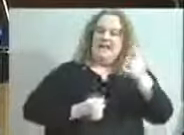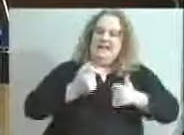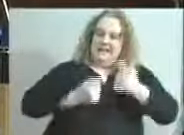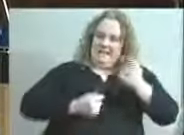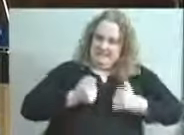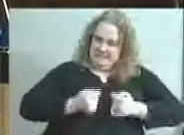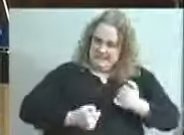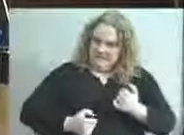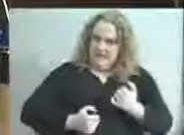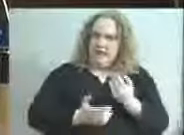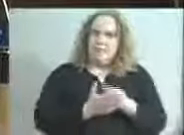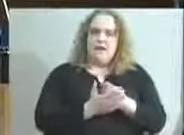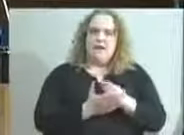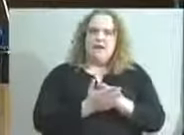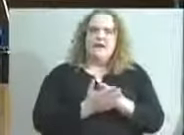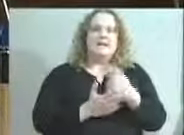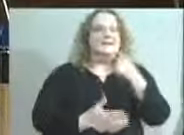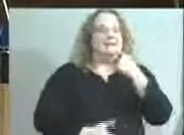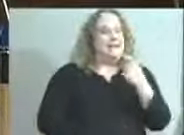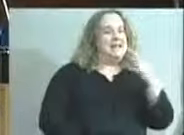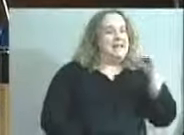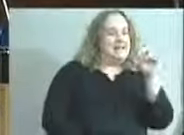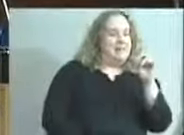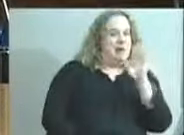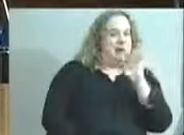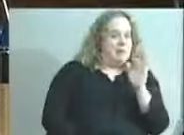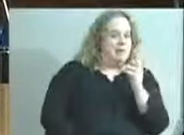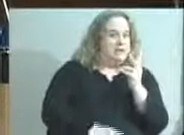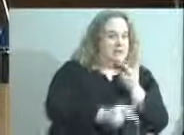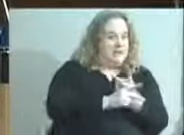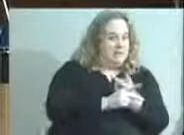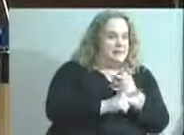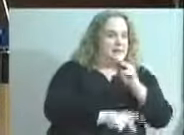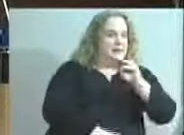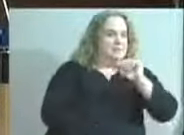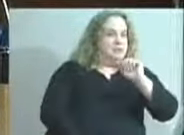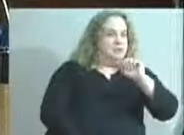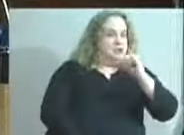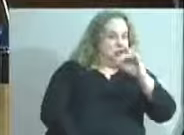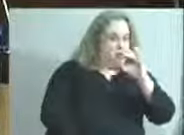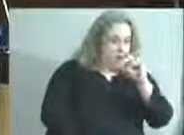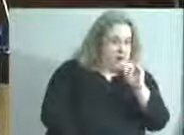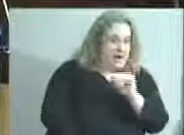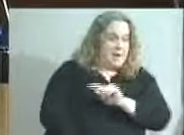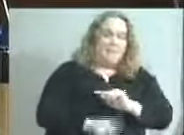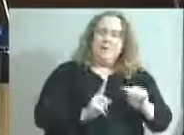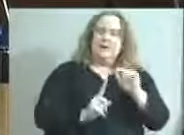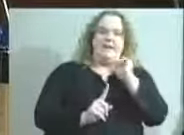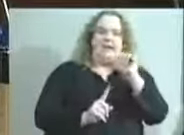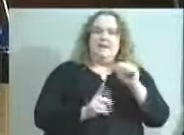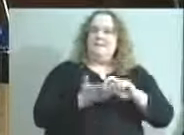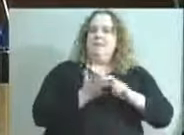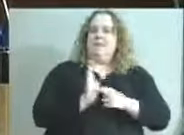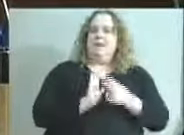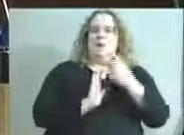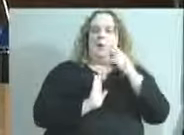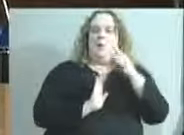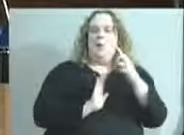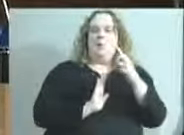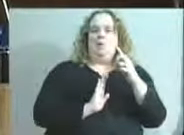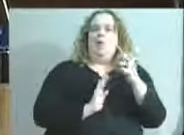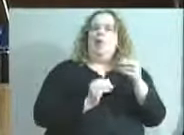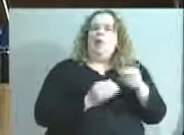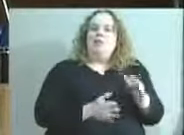results that I've seen, that the Democrats will hold their, at least their majority within the house. But that doesn't mean it's a done deal that those funds won't be touched.